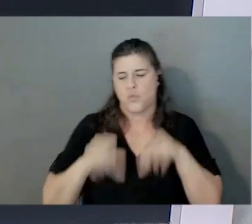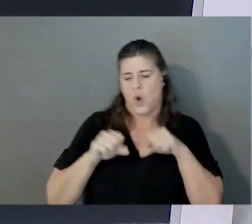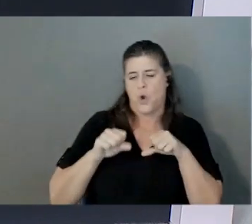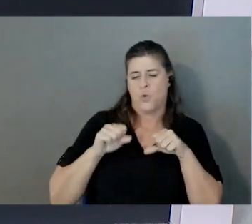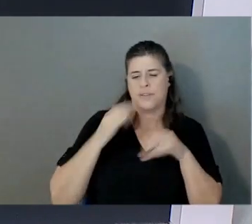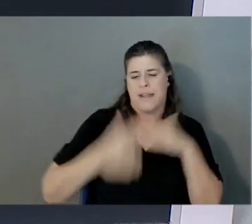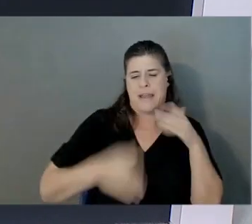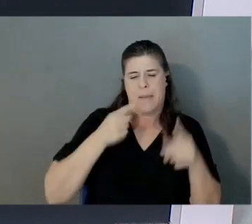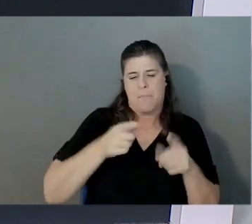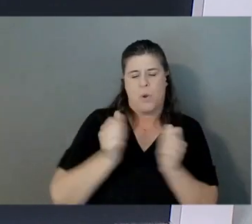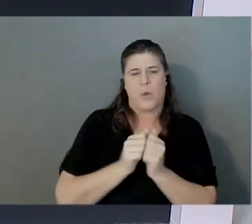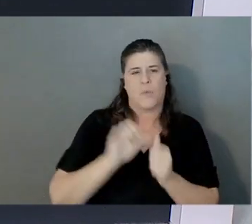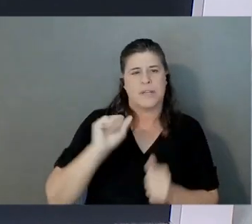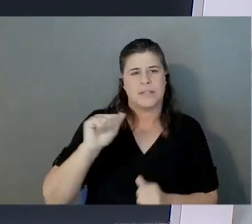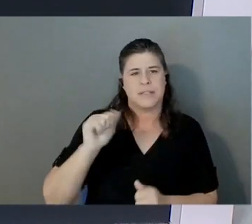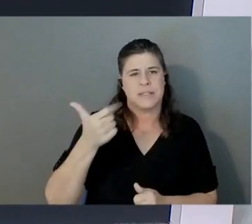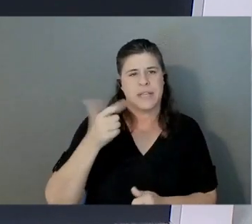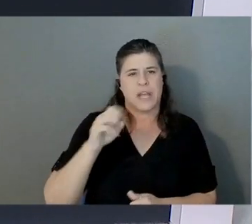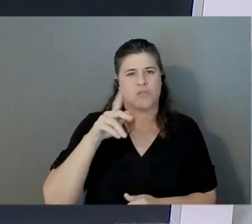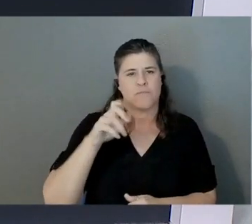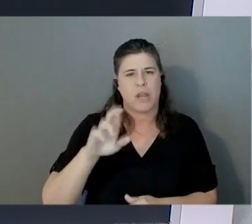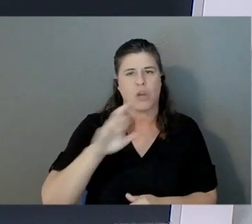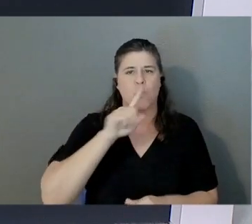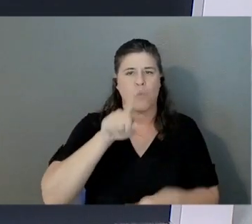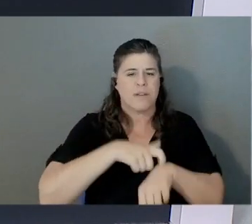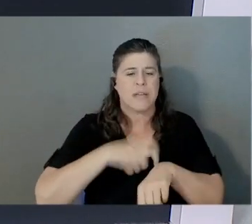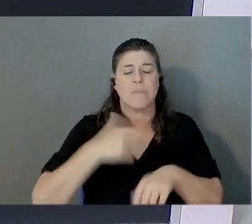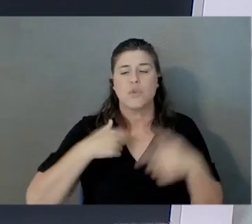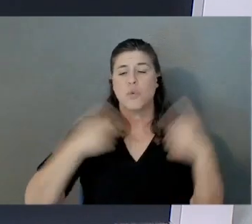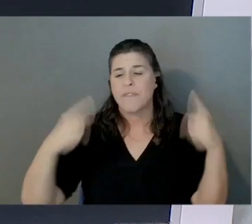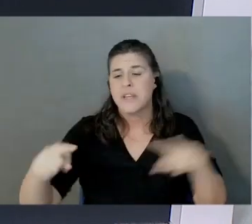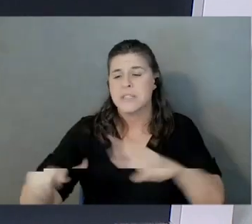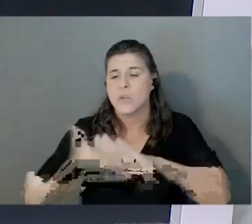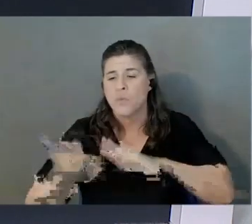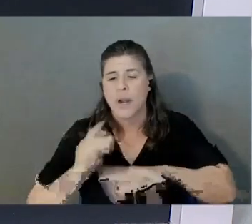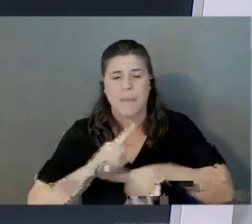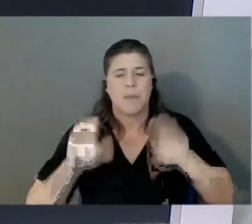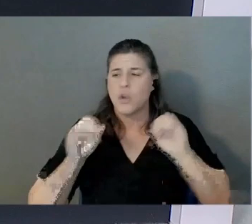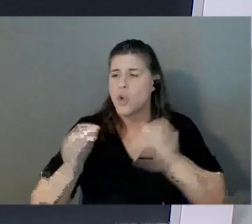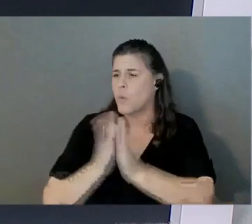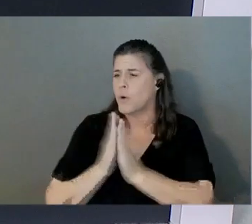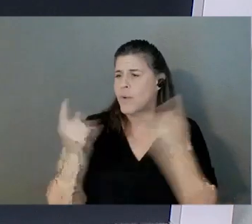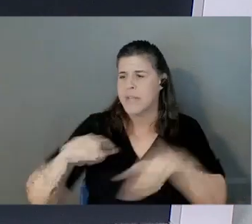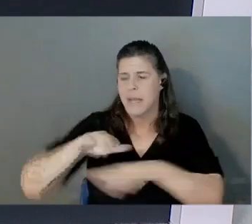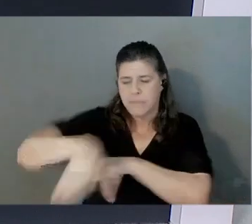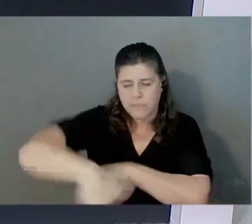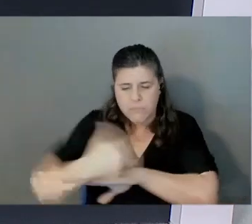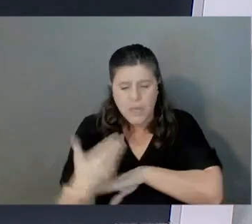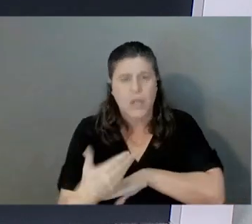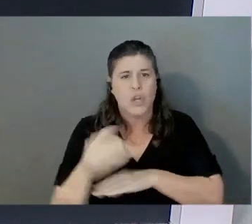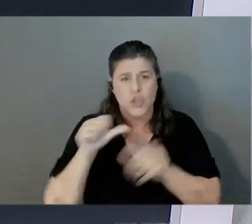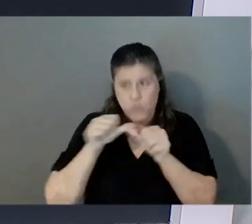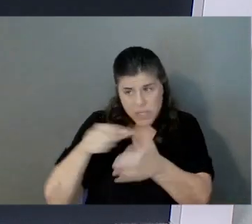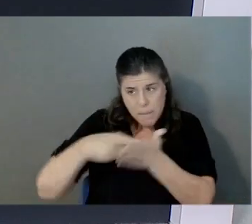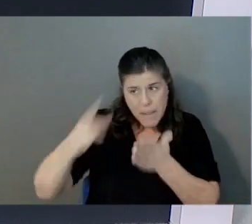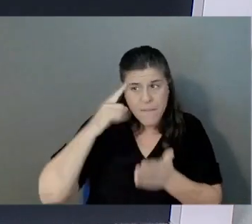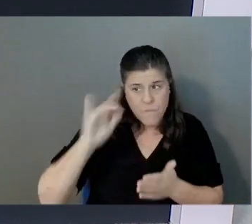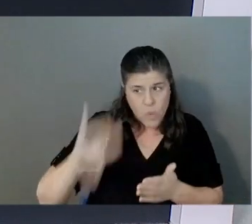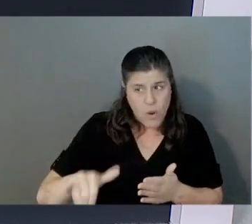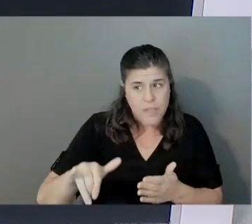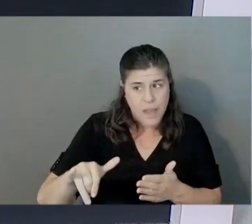-time, you have an instance running and say you don't have any requests coming in at nighttime. You're still paying for that or you risk,